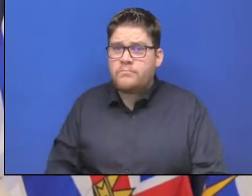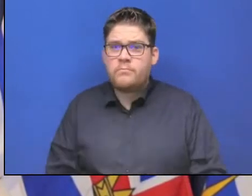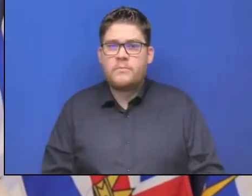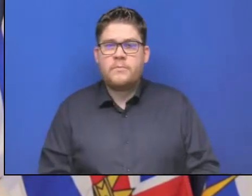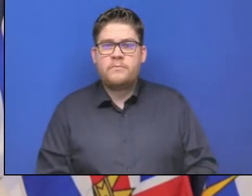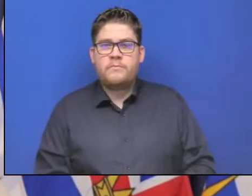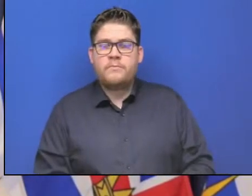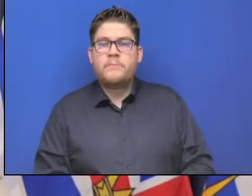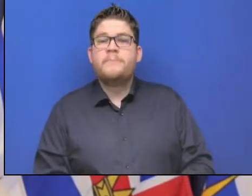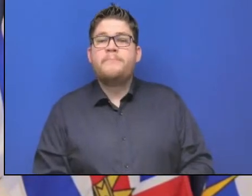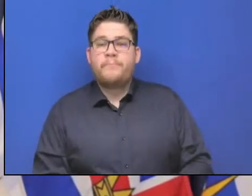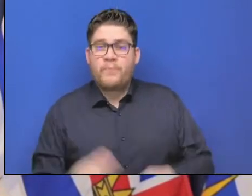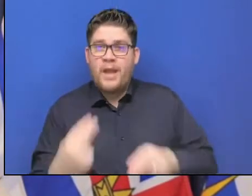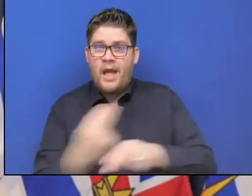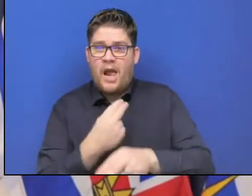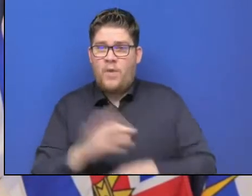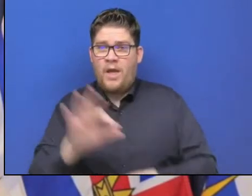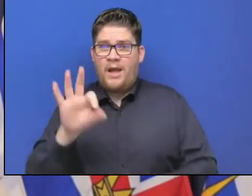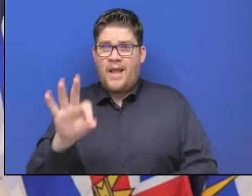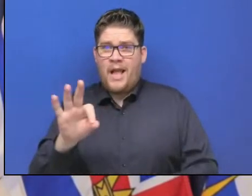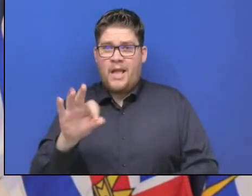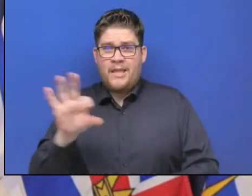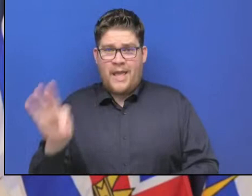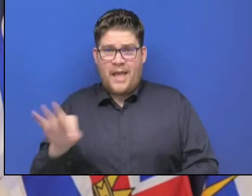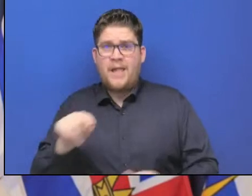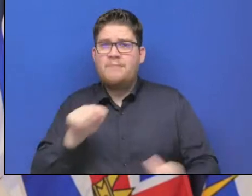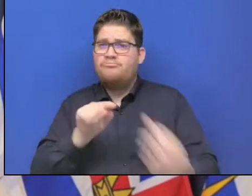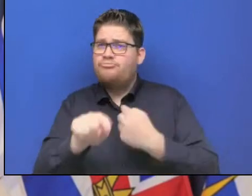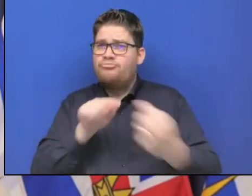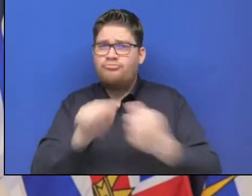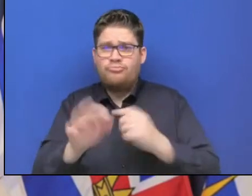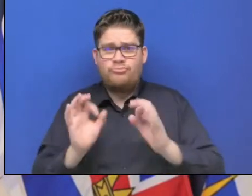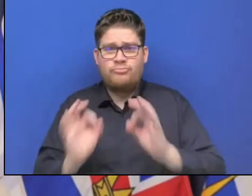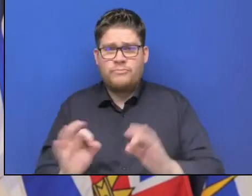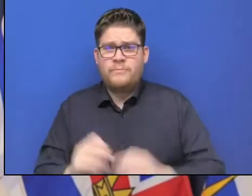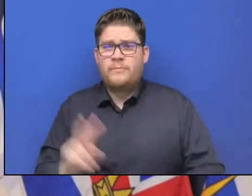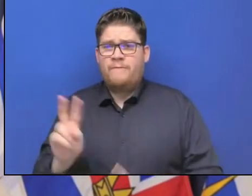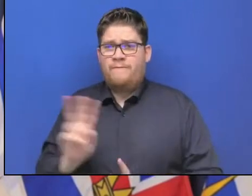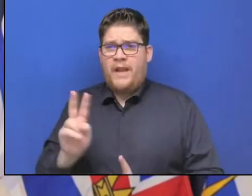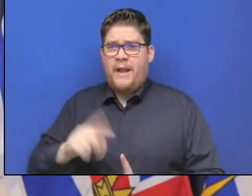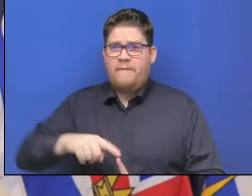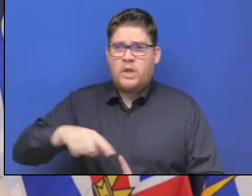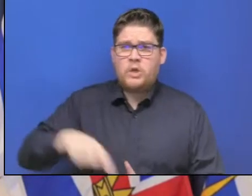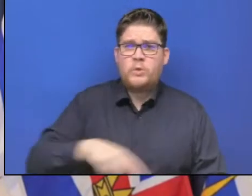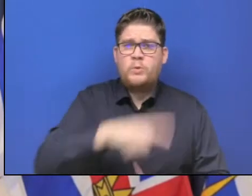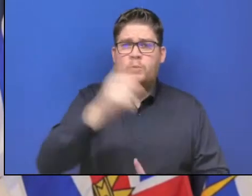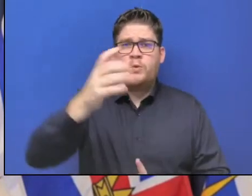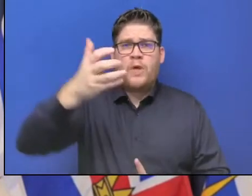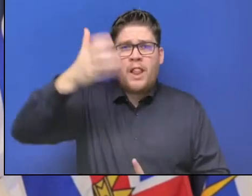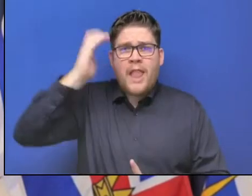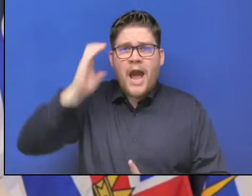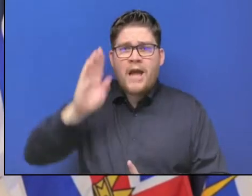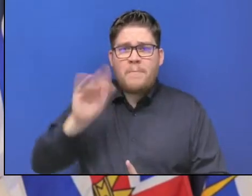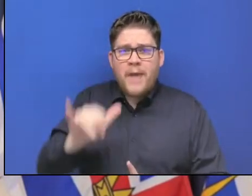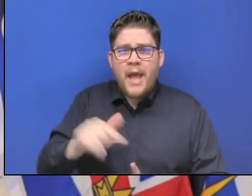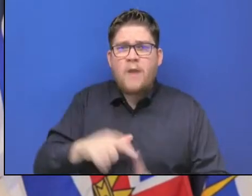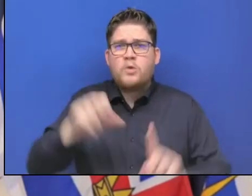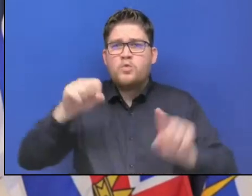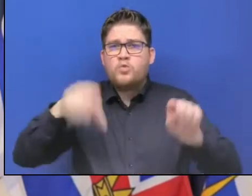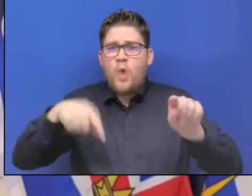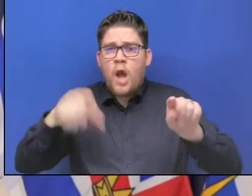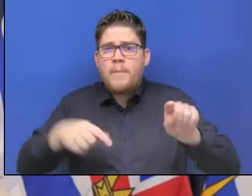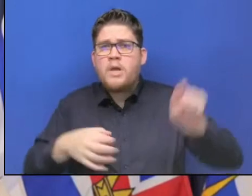from the communities from the lower mainland through to Lions Bay, Squamish, Whistler. The travel restriction order